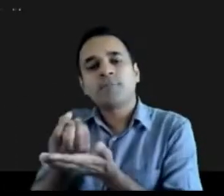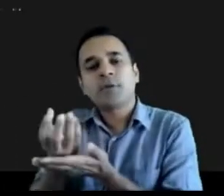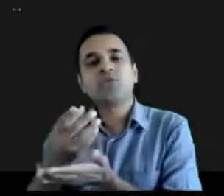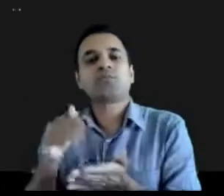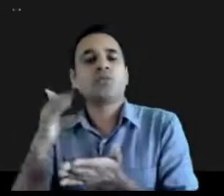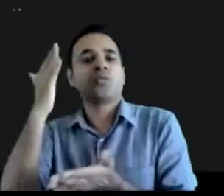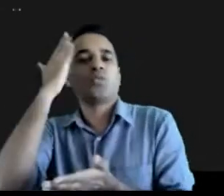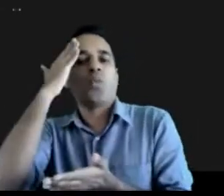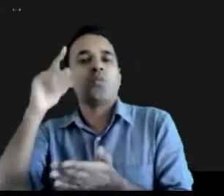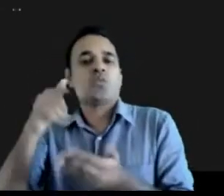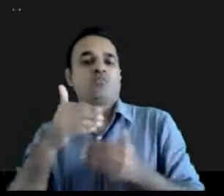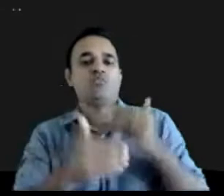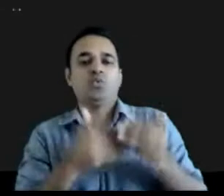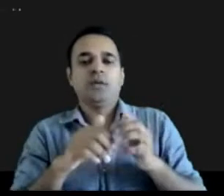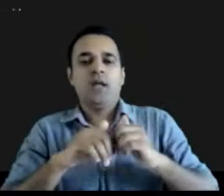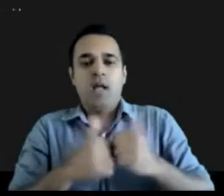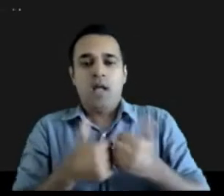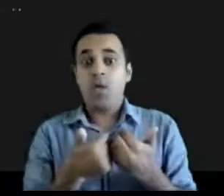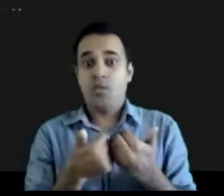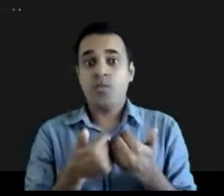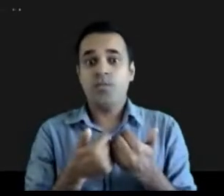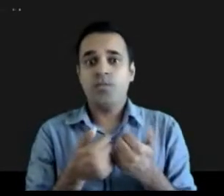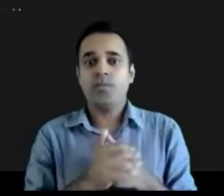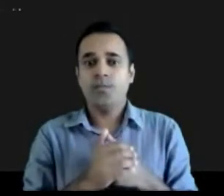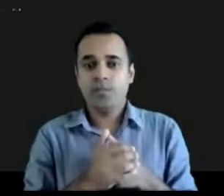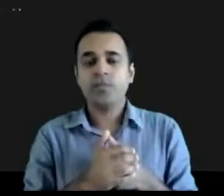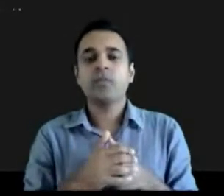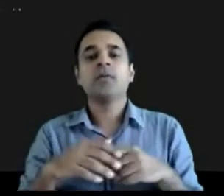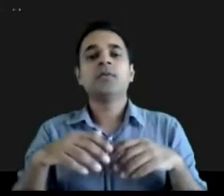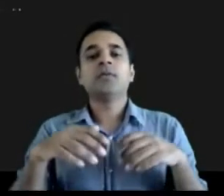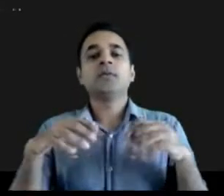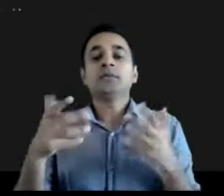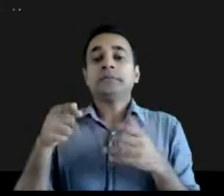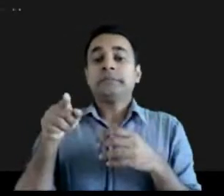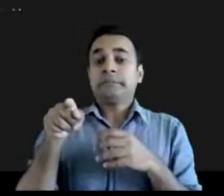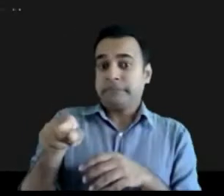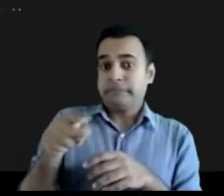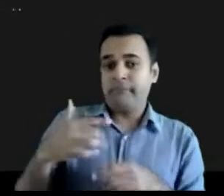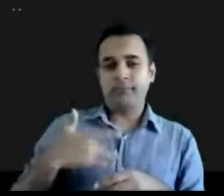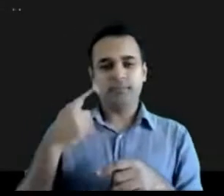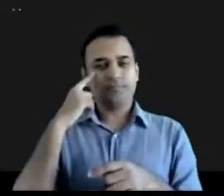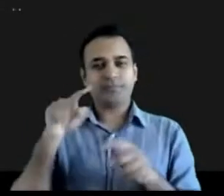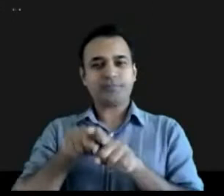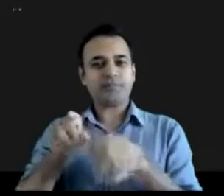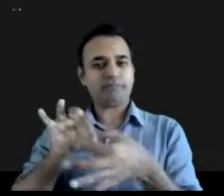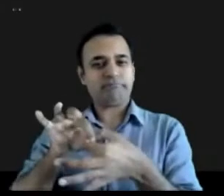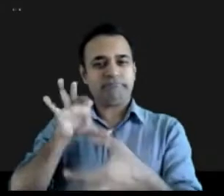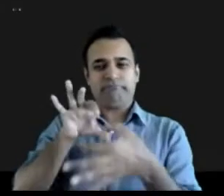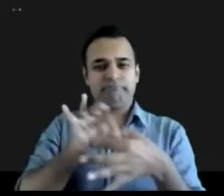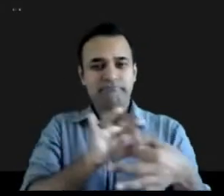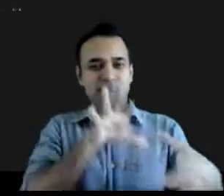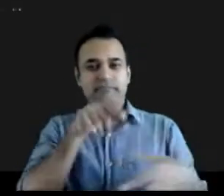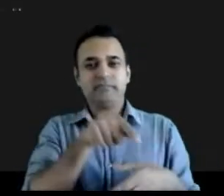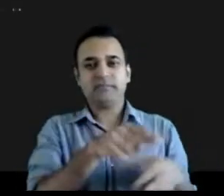getting disconnected from from the session but uh please stay with us thank you very much and have good luck on the breakout